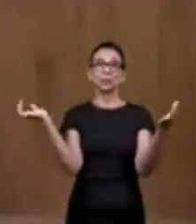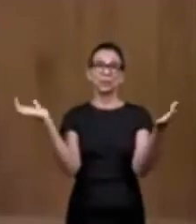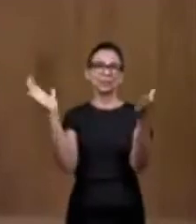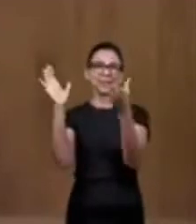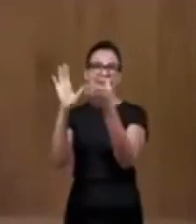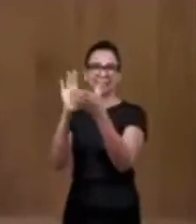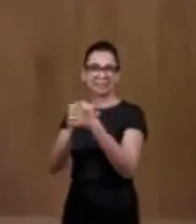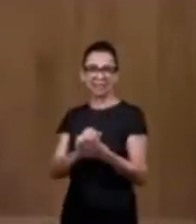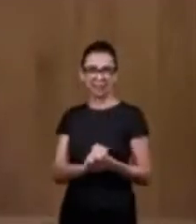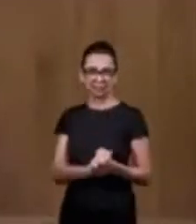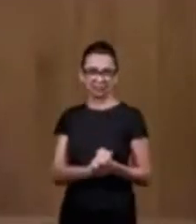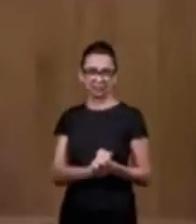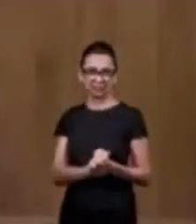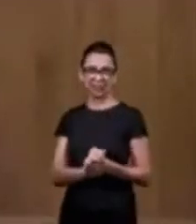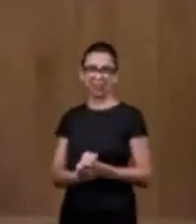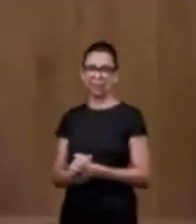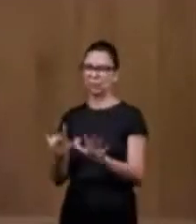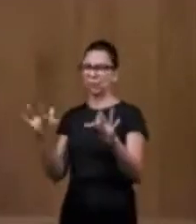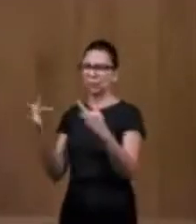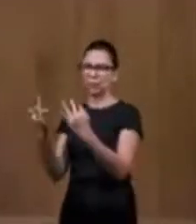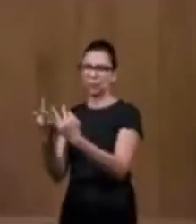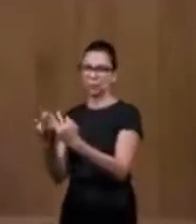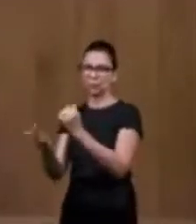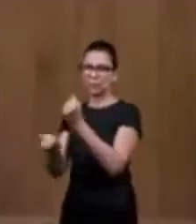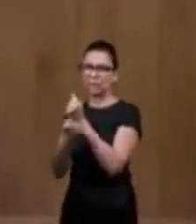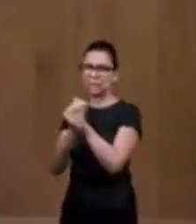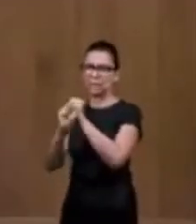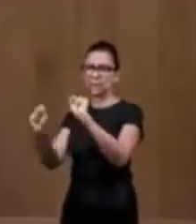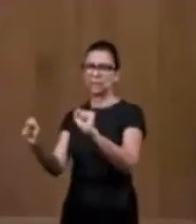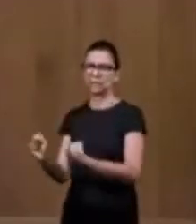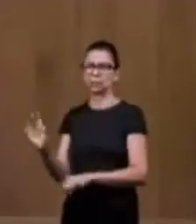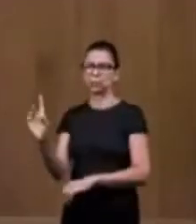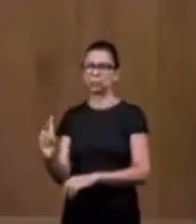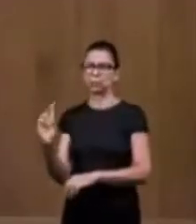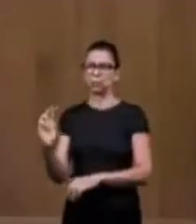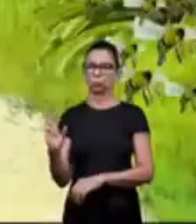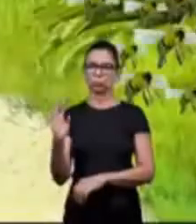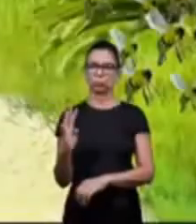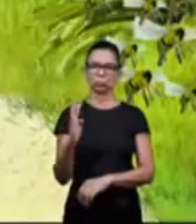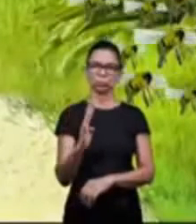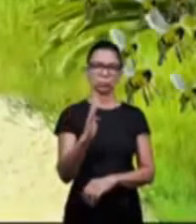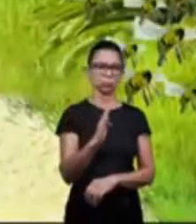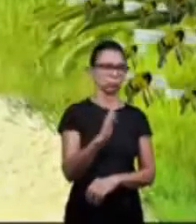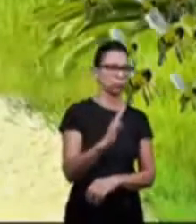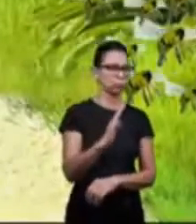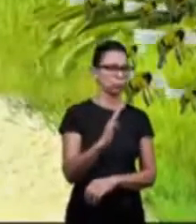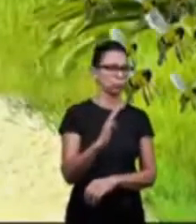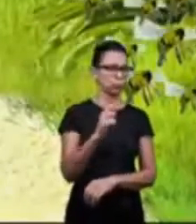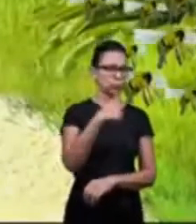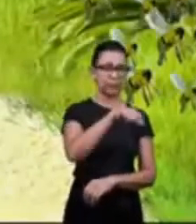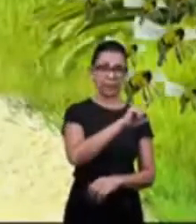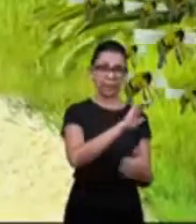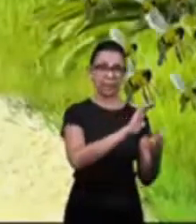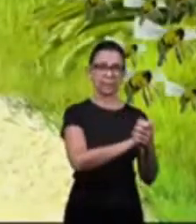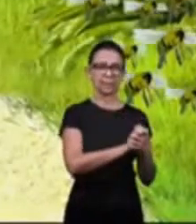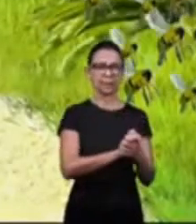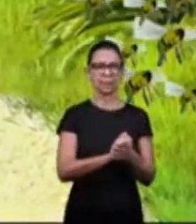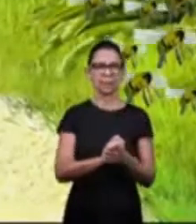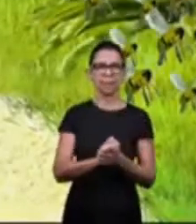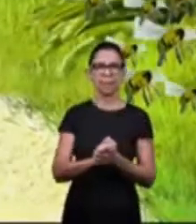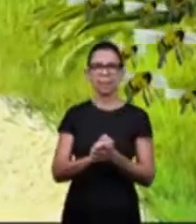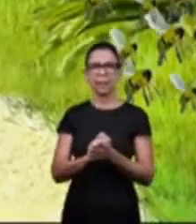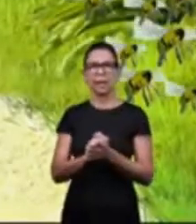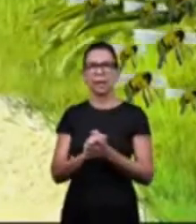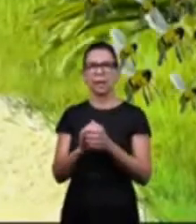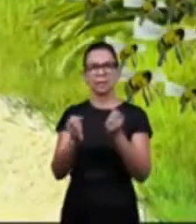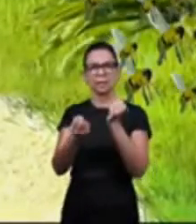so they went back to the city of the philistines and on their way there he said i'm gonna see what happened to that